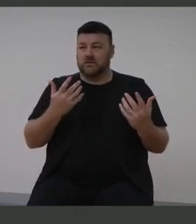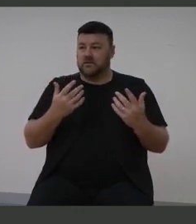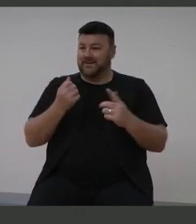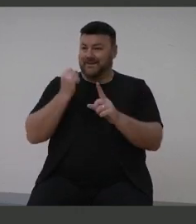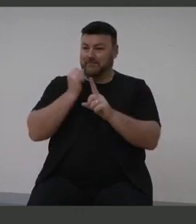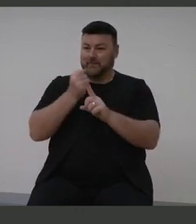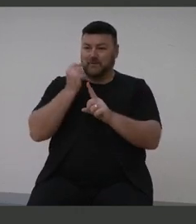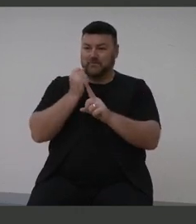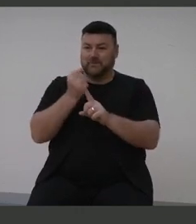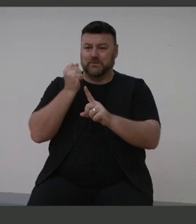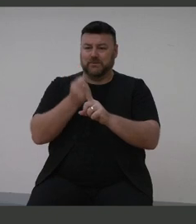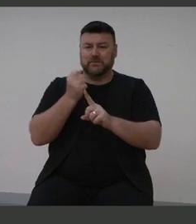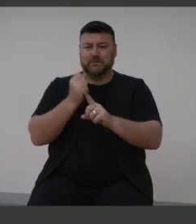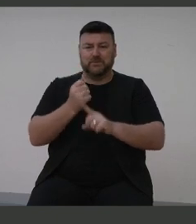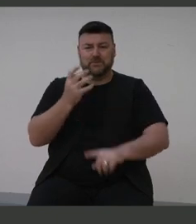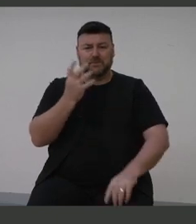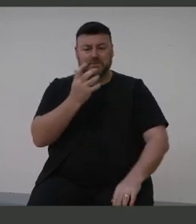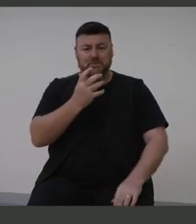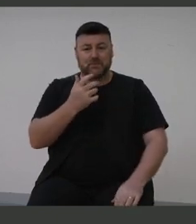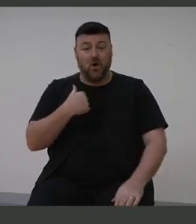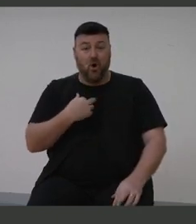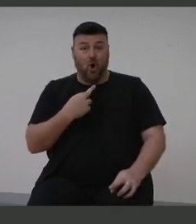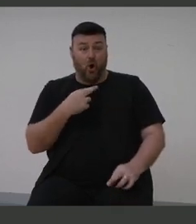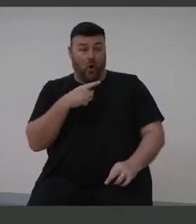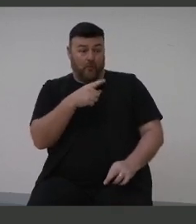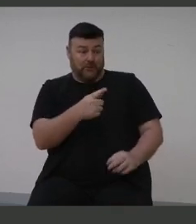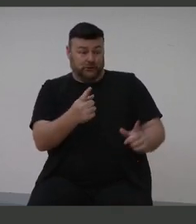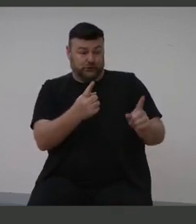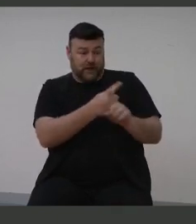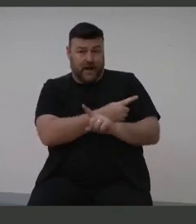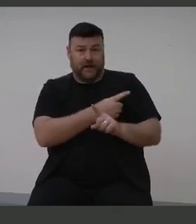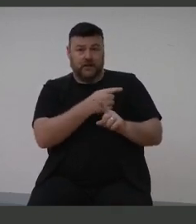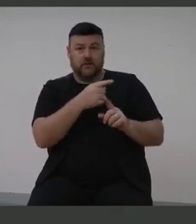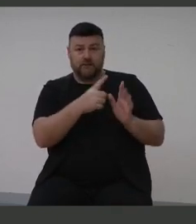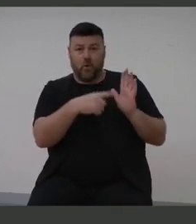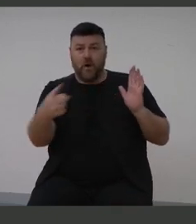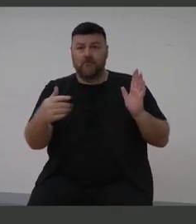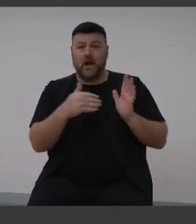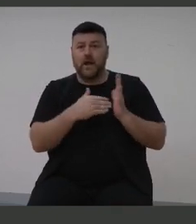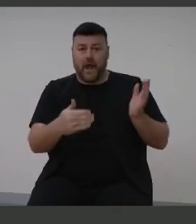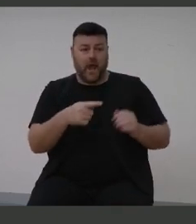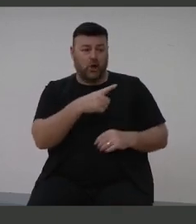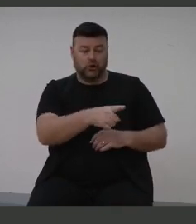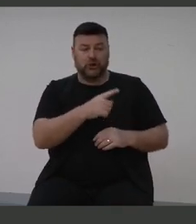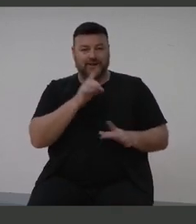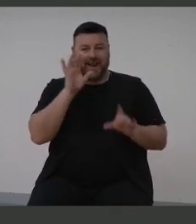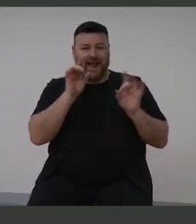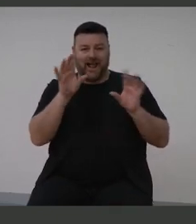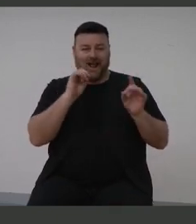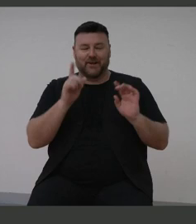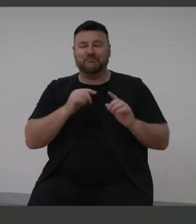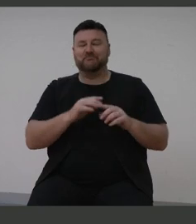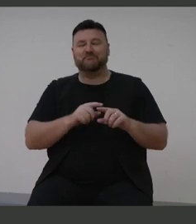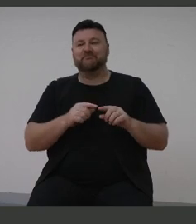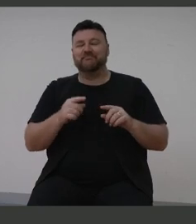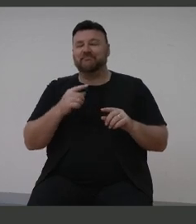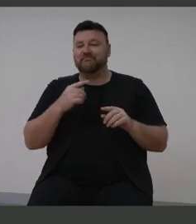Now I hope that I've changed that forever. Because she's now able to engage in that for now. She runs amok. Which is another story.